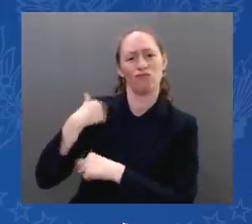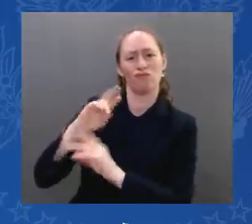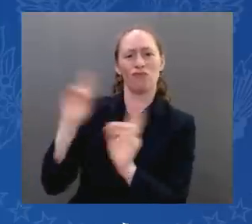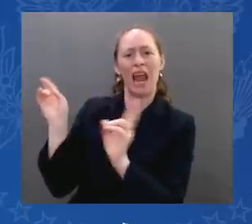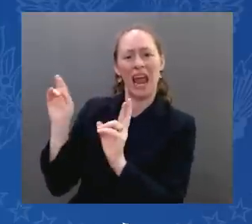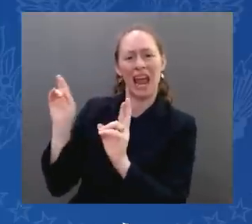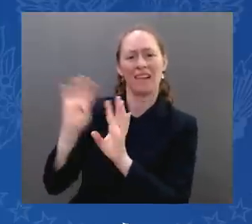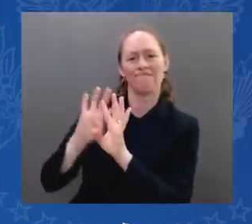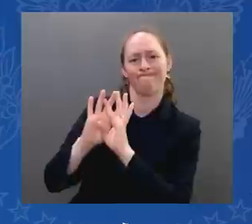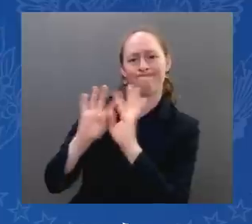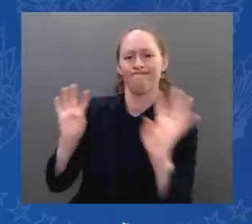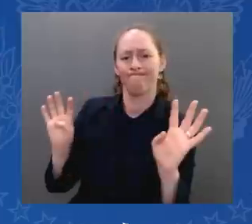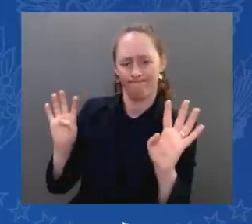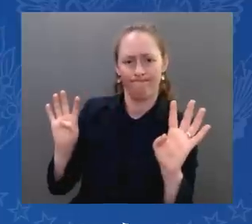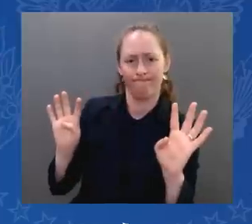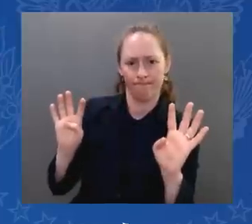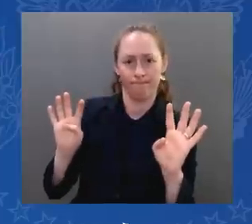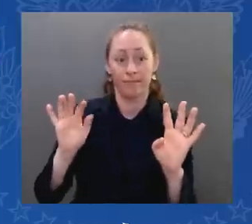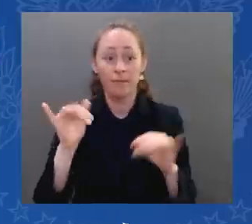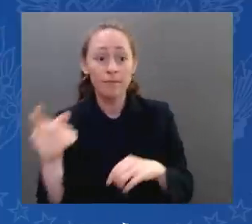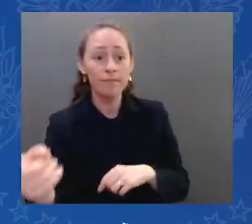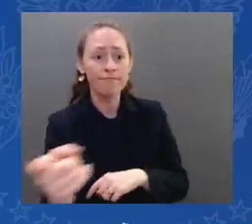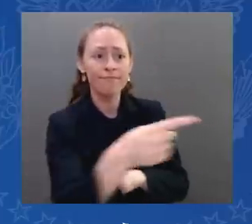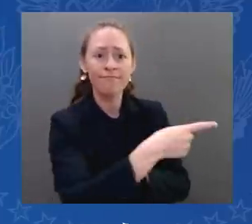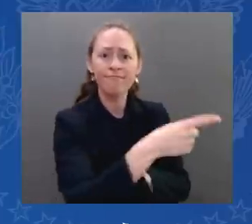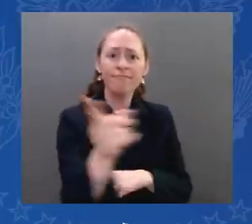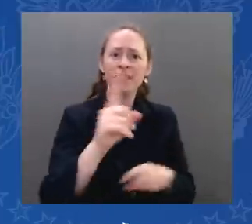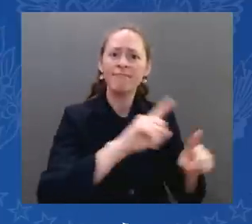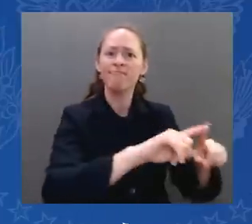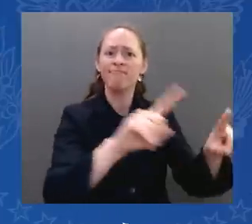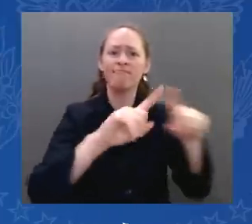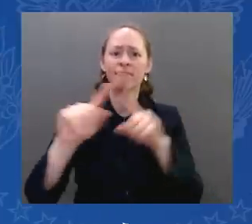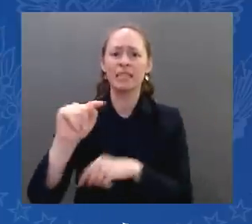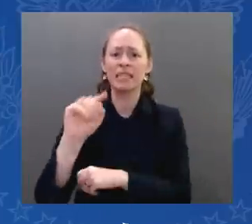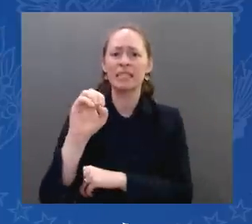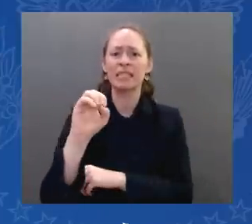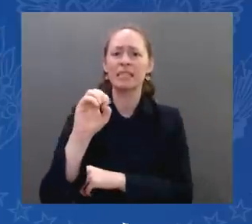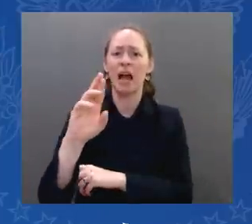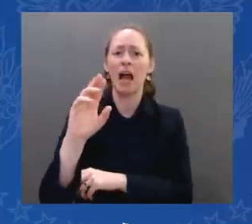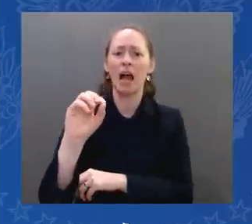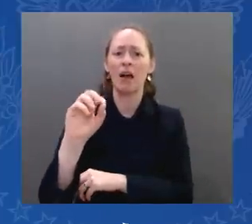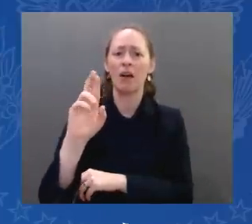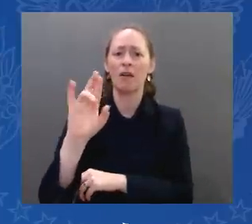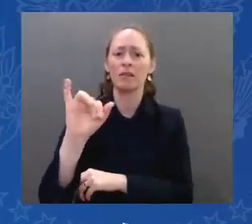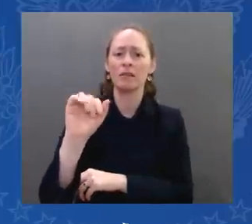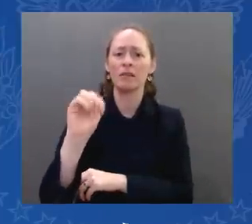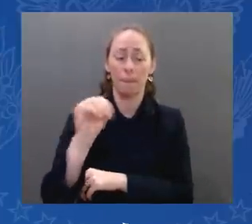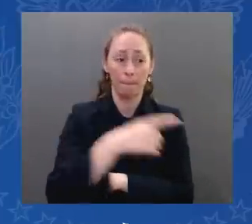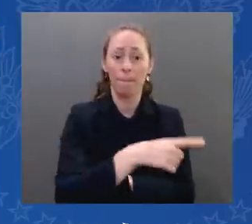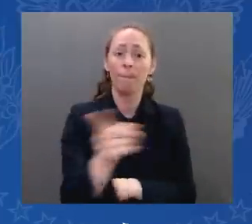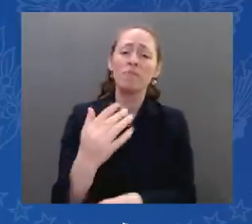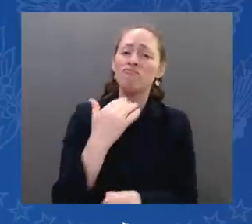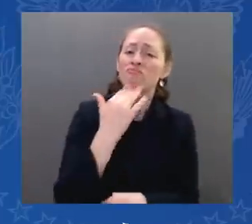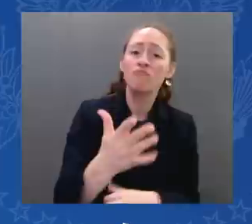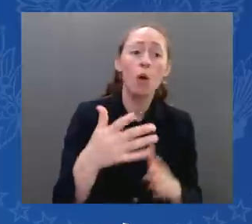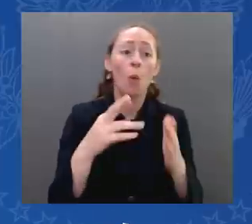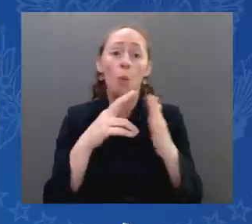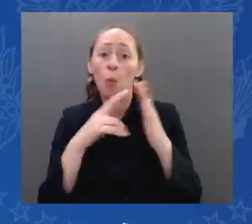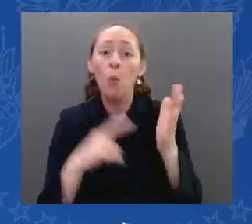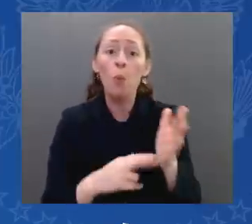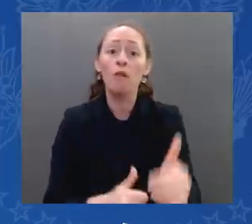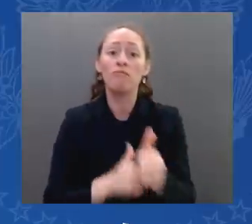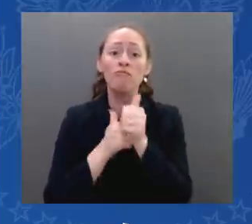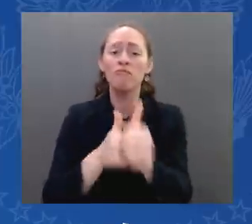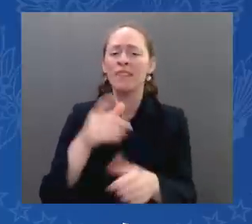do not play by the rules. Those of us who are fortunate enough to be born